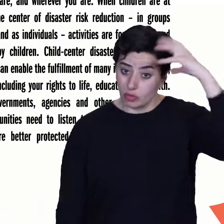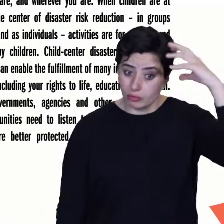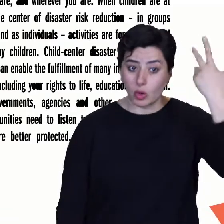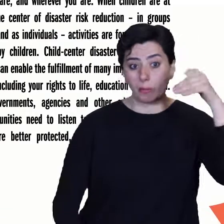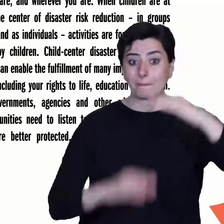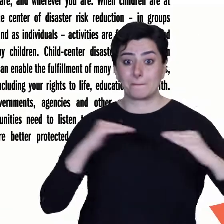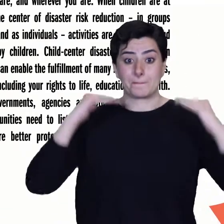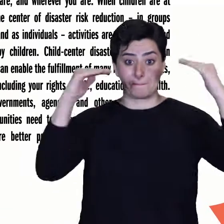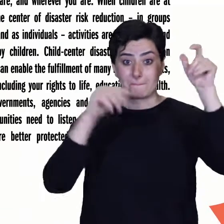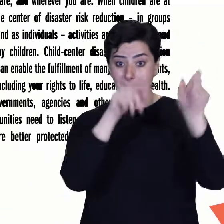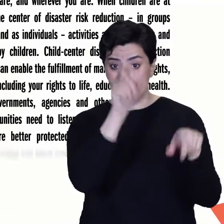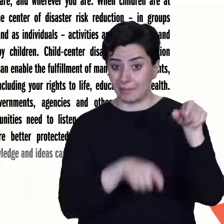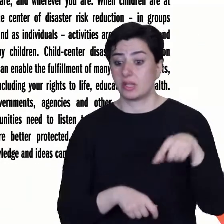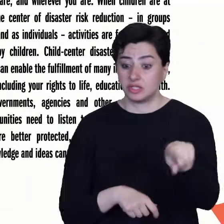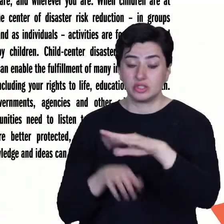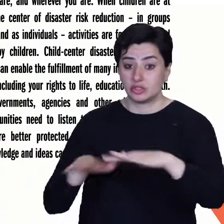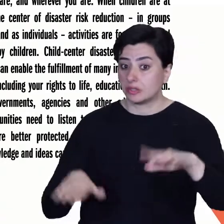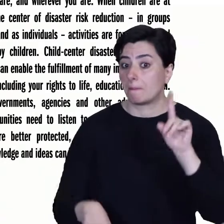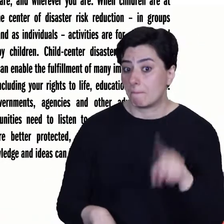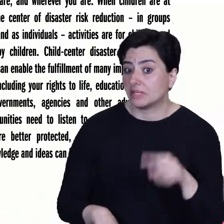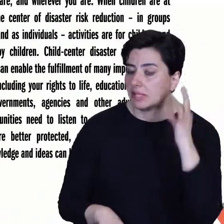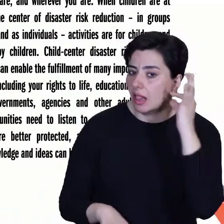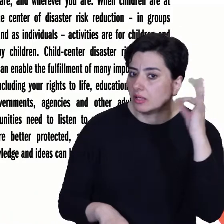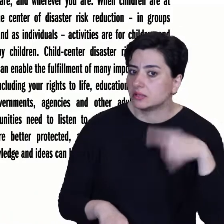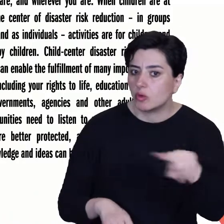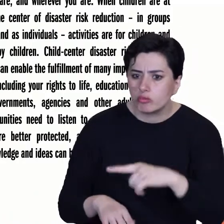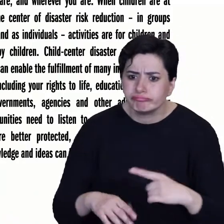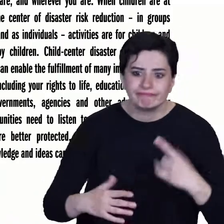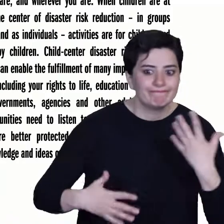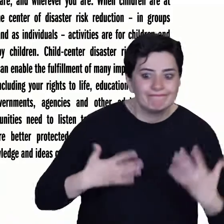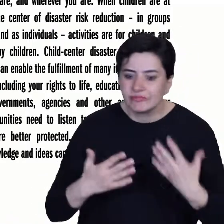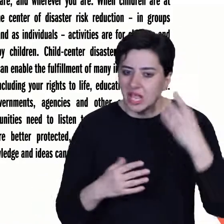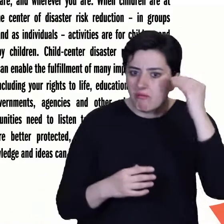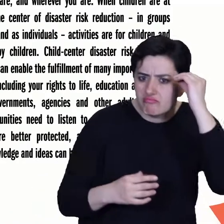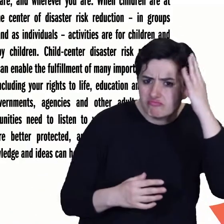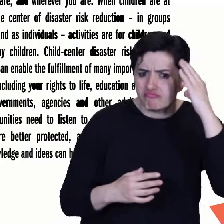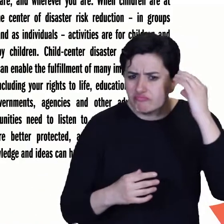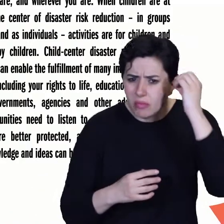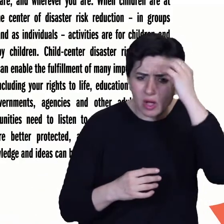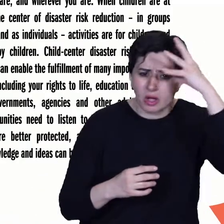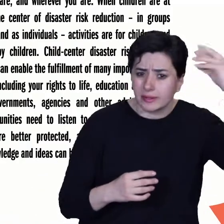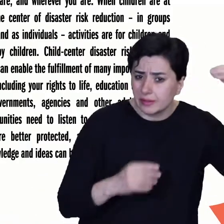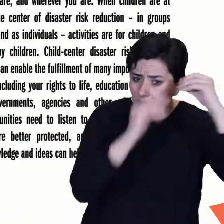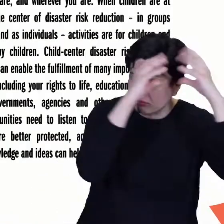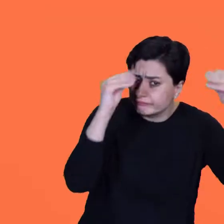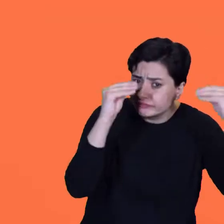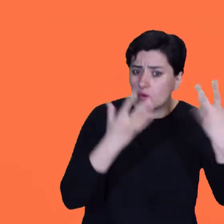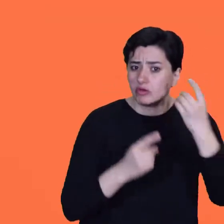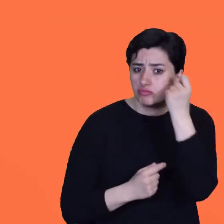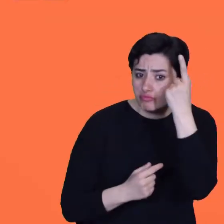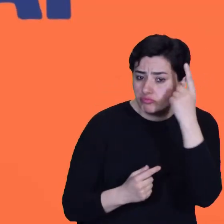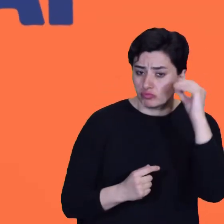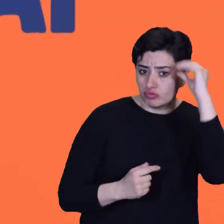so that you are better protected and so that your energy, knowledge and ideas can help protect everyone.